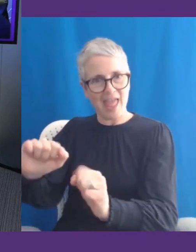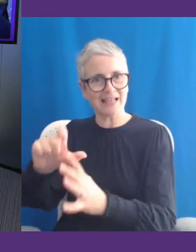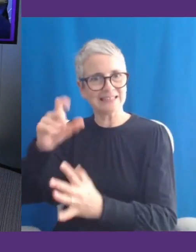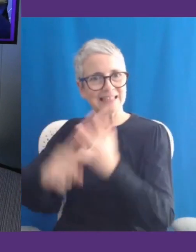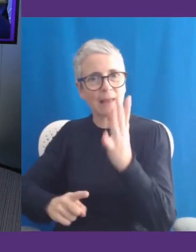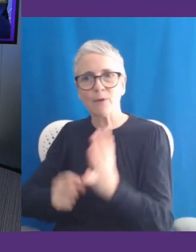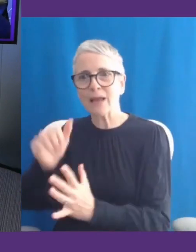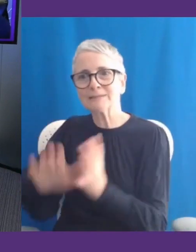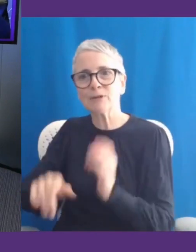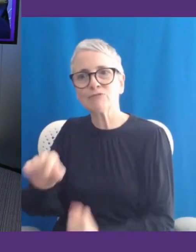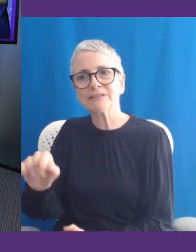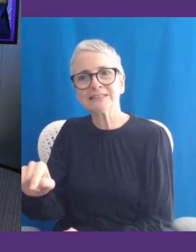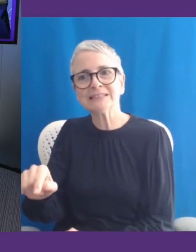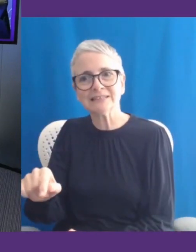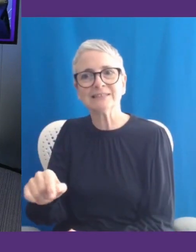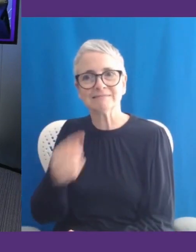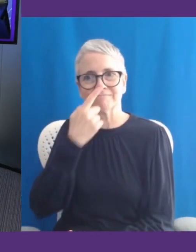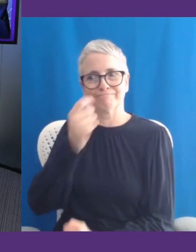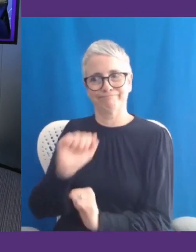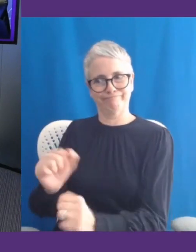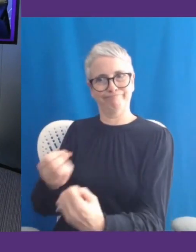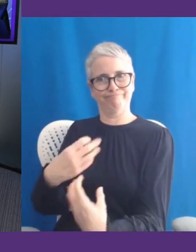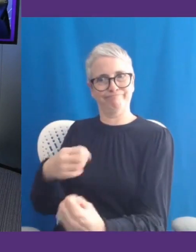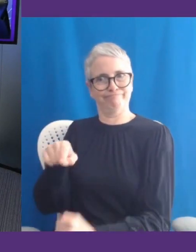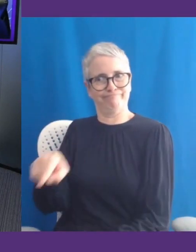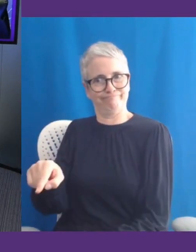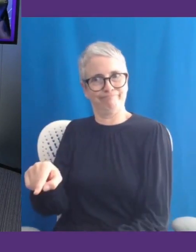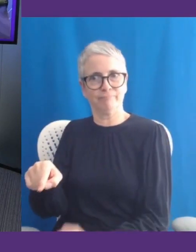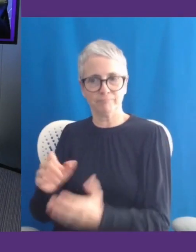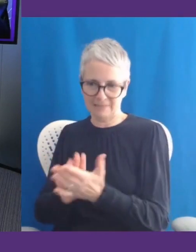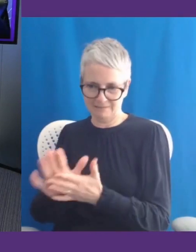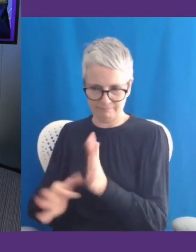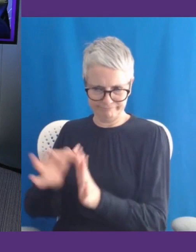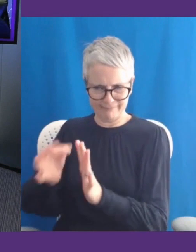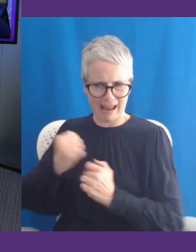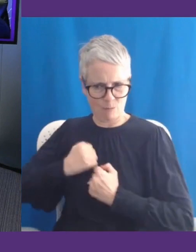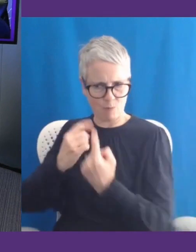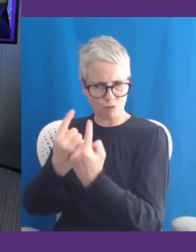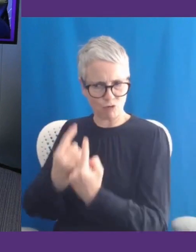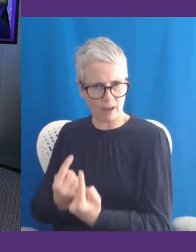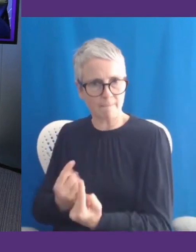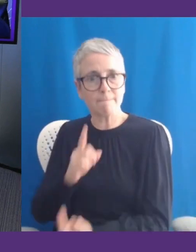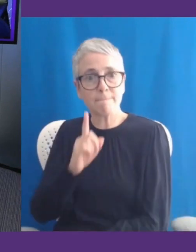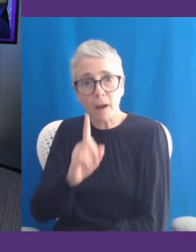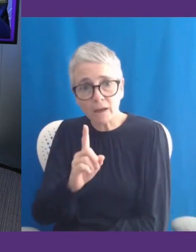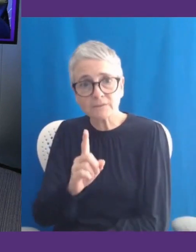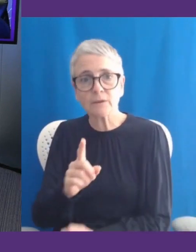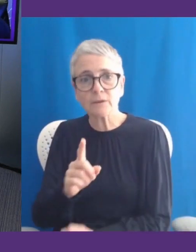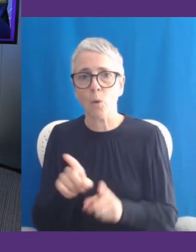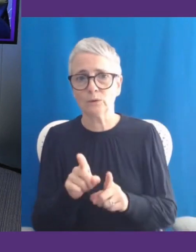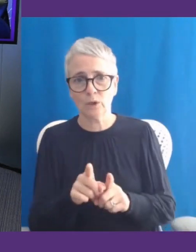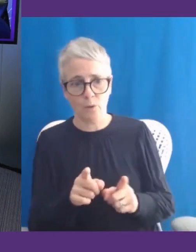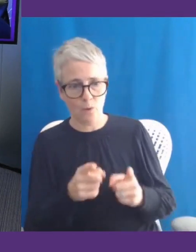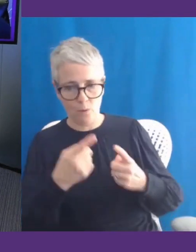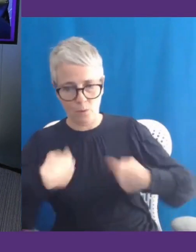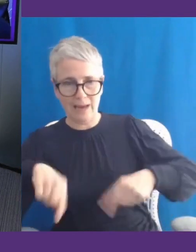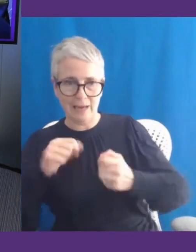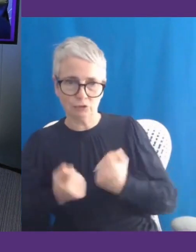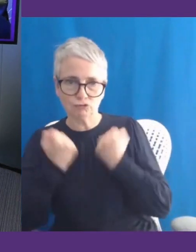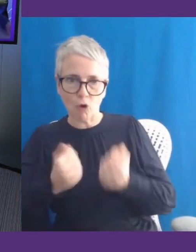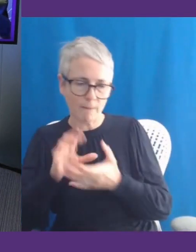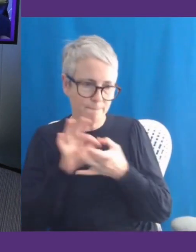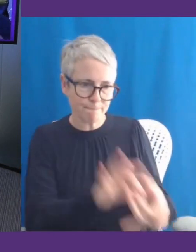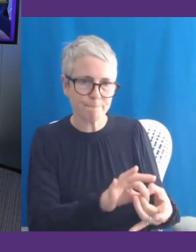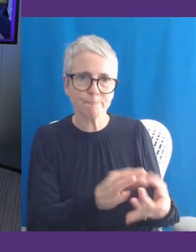makes better products. But it's also why we invest so heavily in relationships with the disability community because this